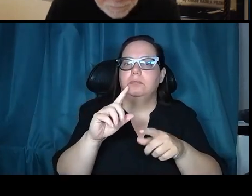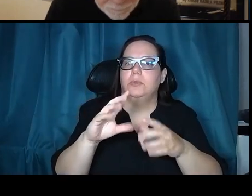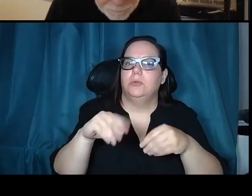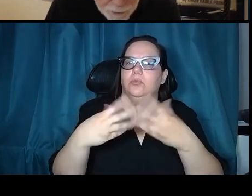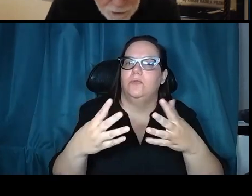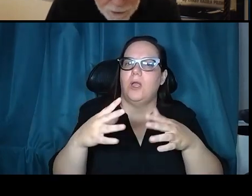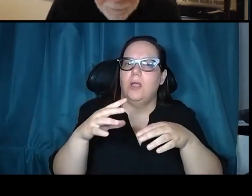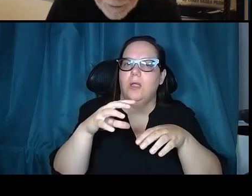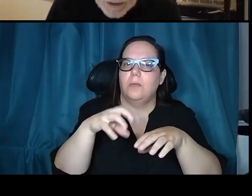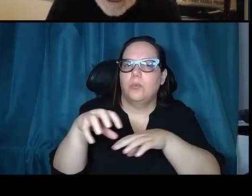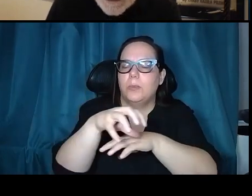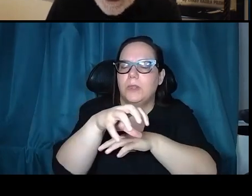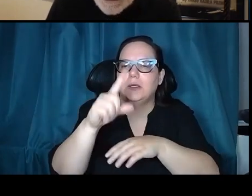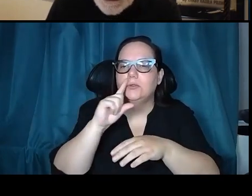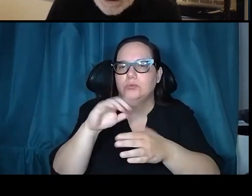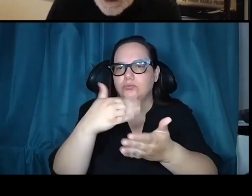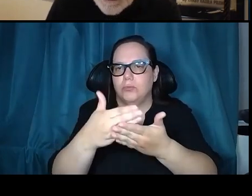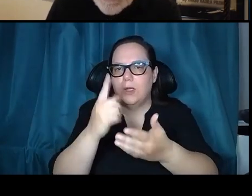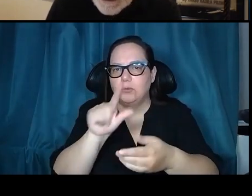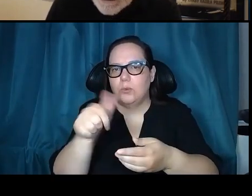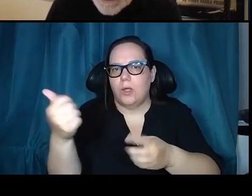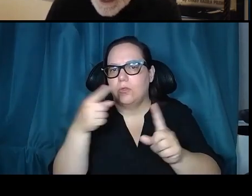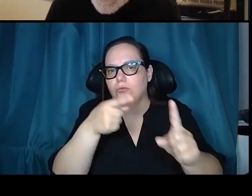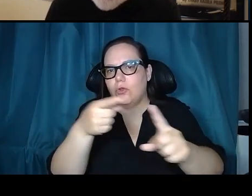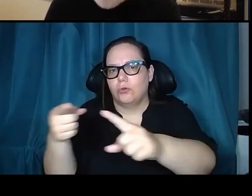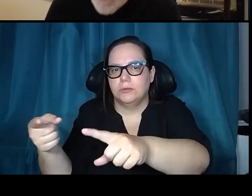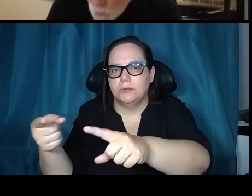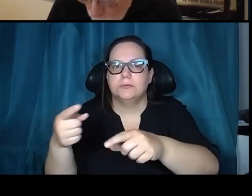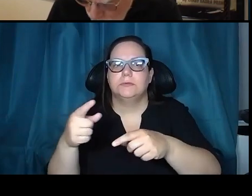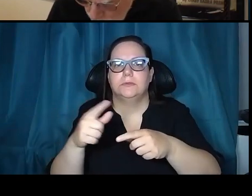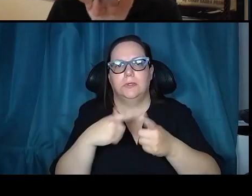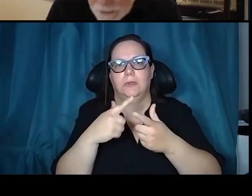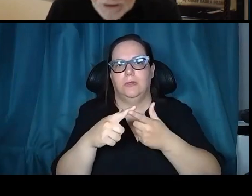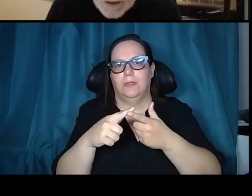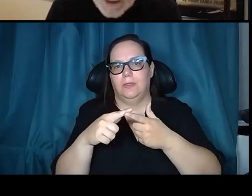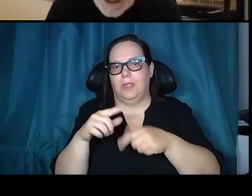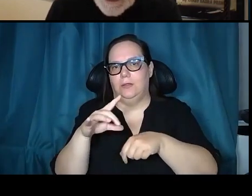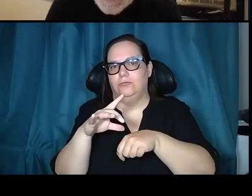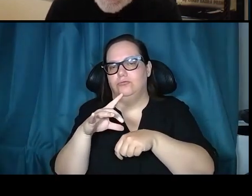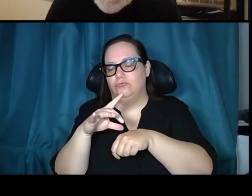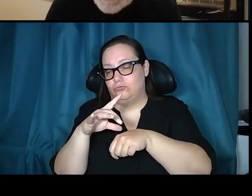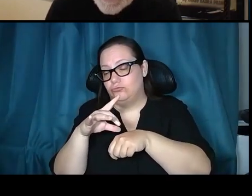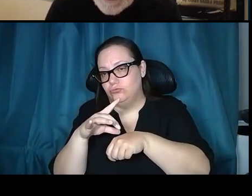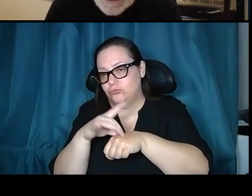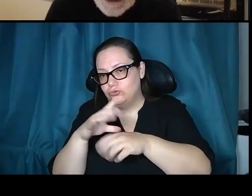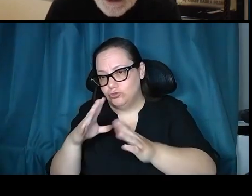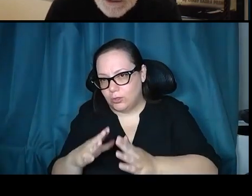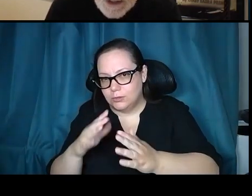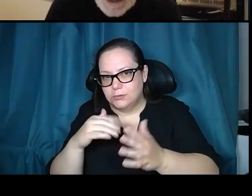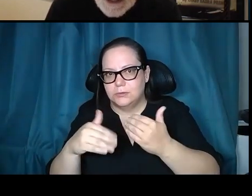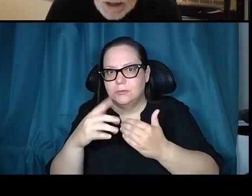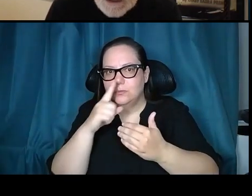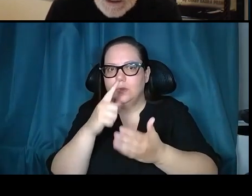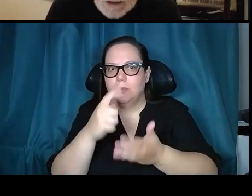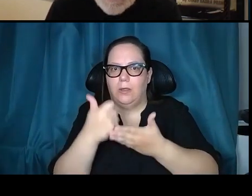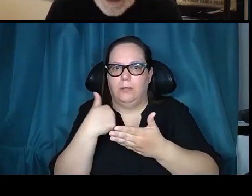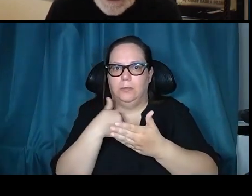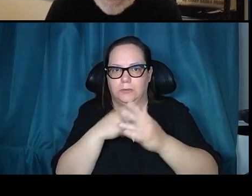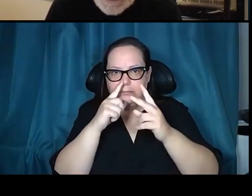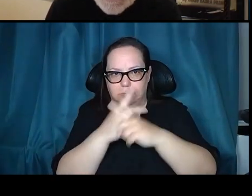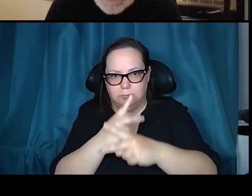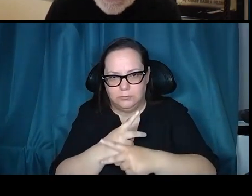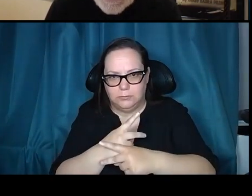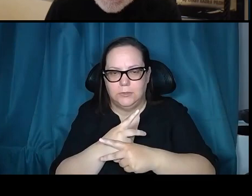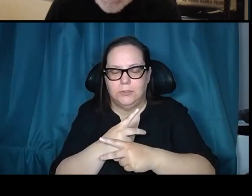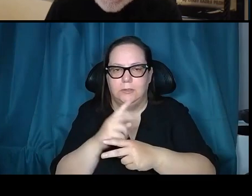surface crew, we actually had plans to send low roving vehicles from one landing site to the next in between the missions. Lots and lots